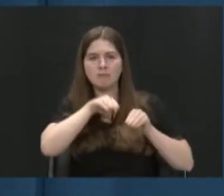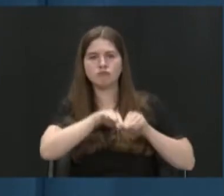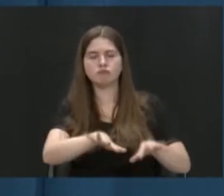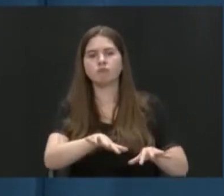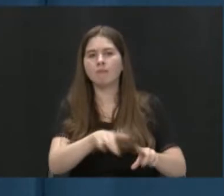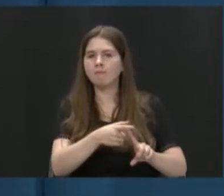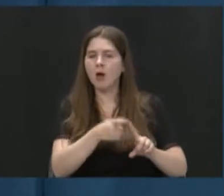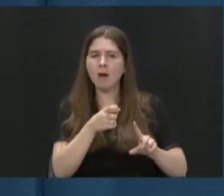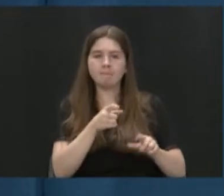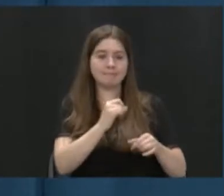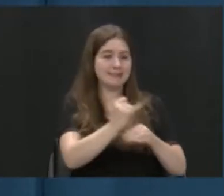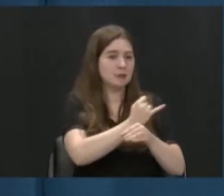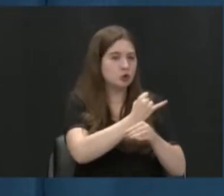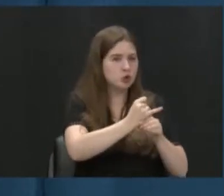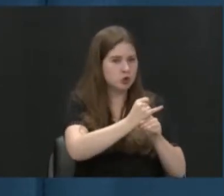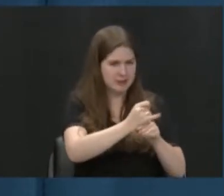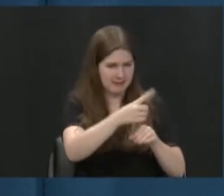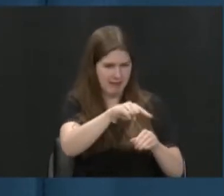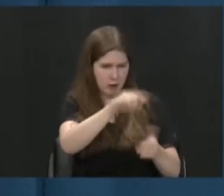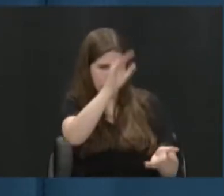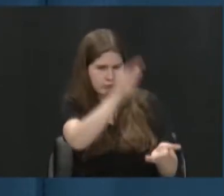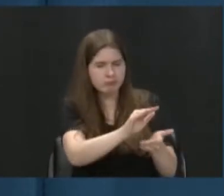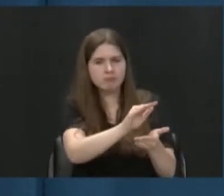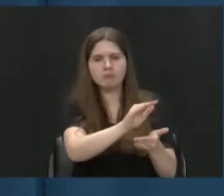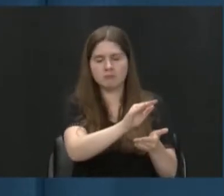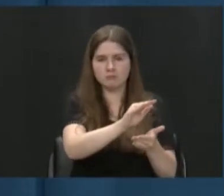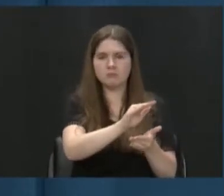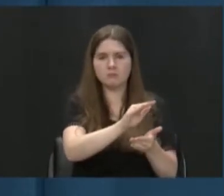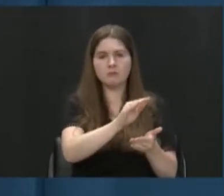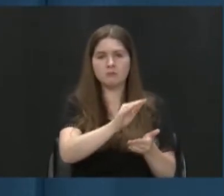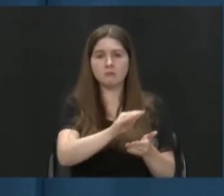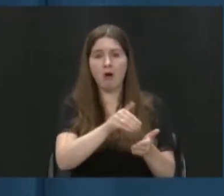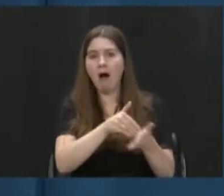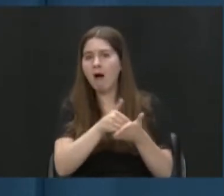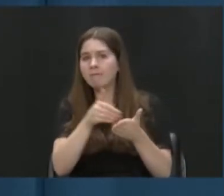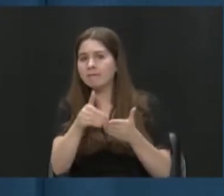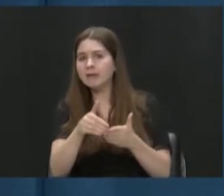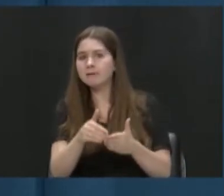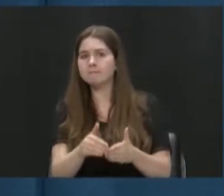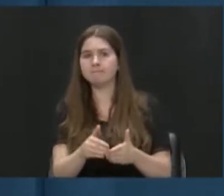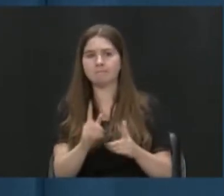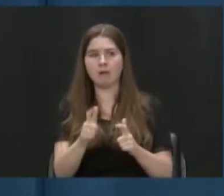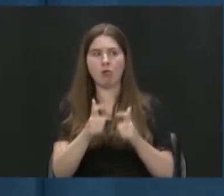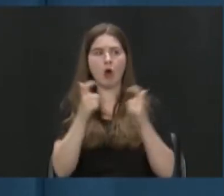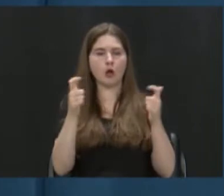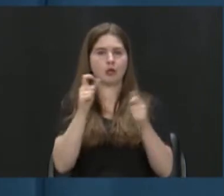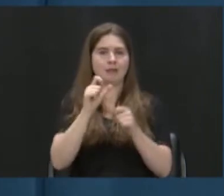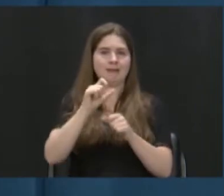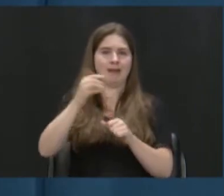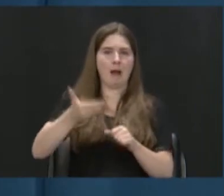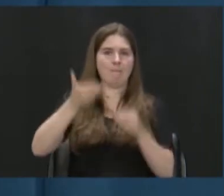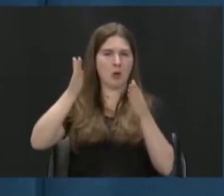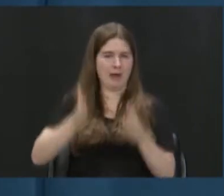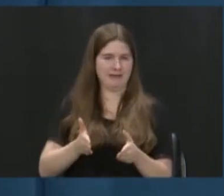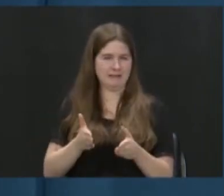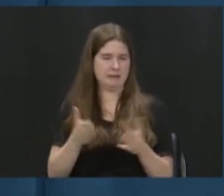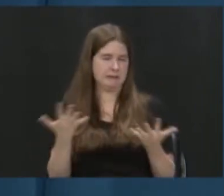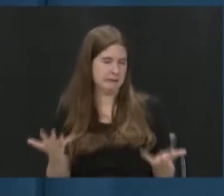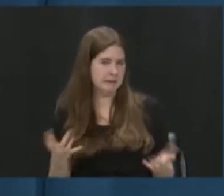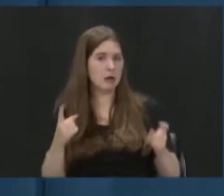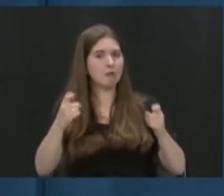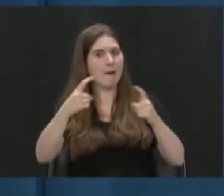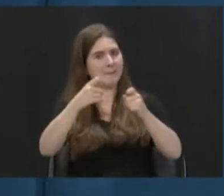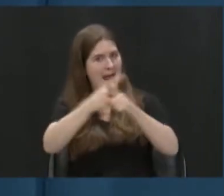whether it's from industry or, you know, often sometimes our largest employer. Right. So like you said, it's complex.